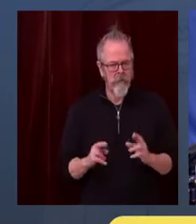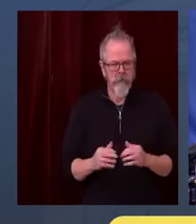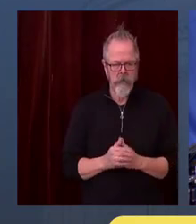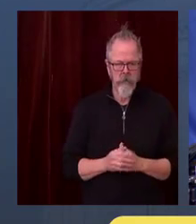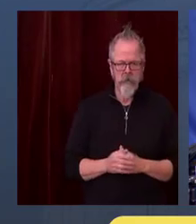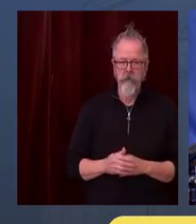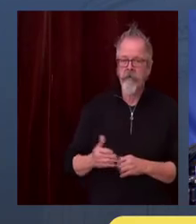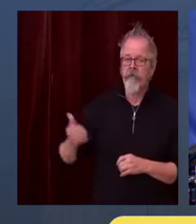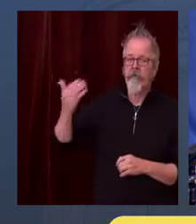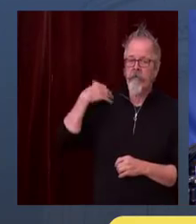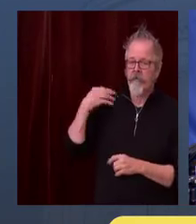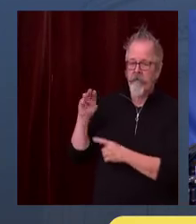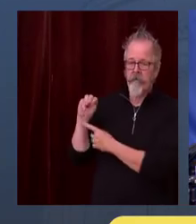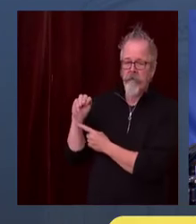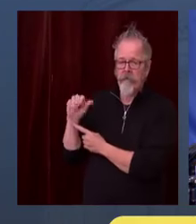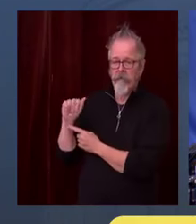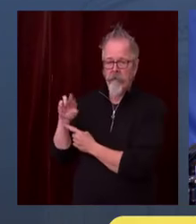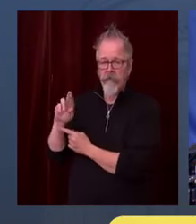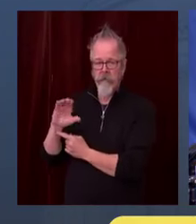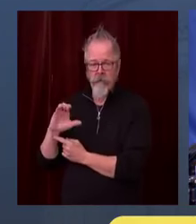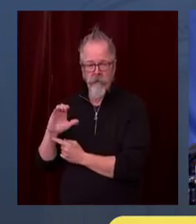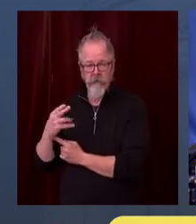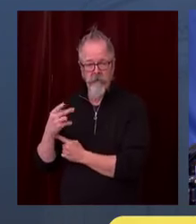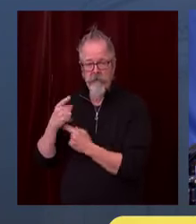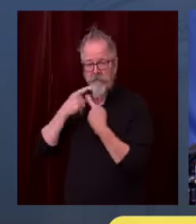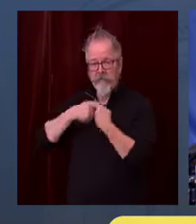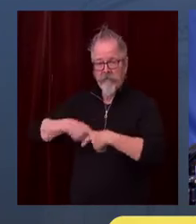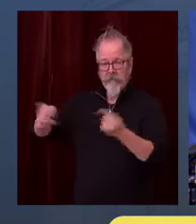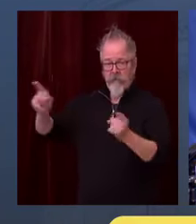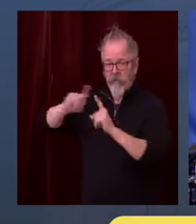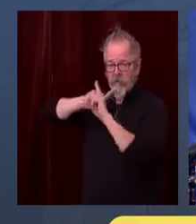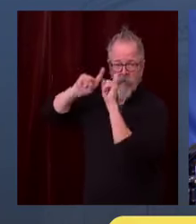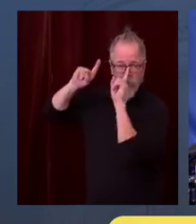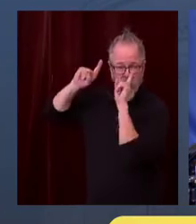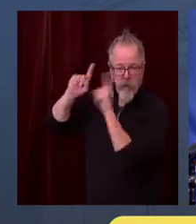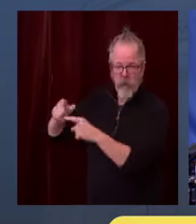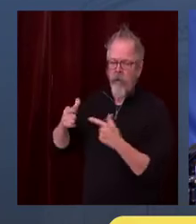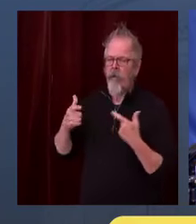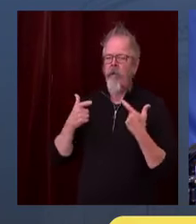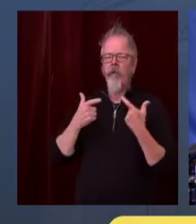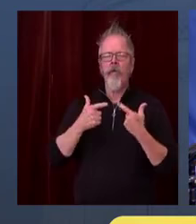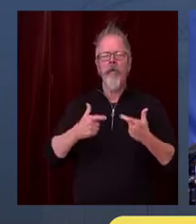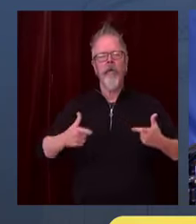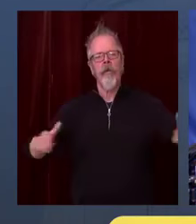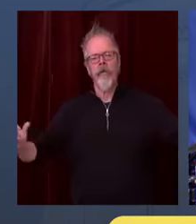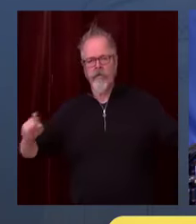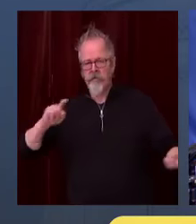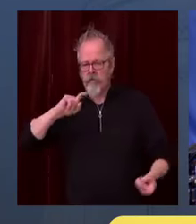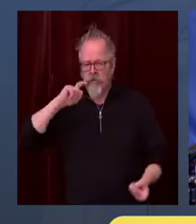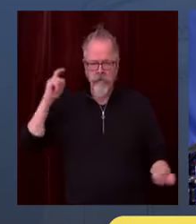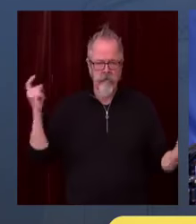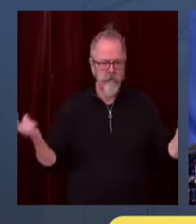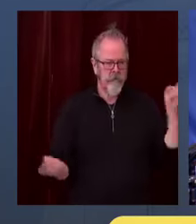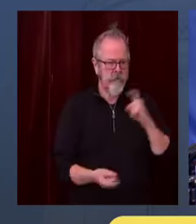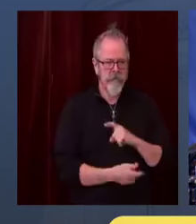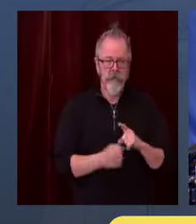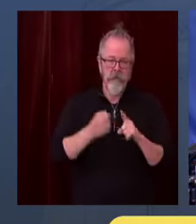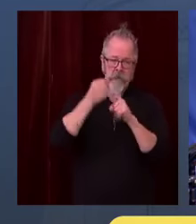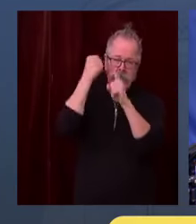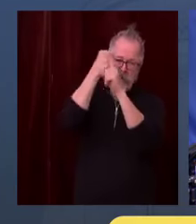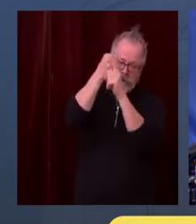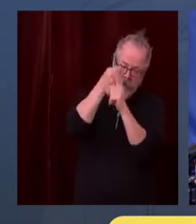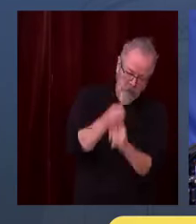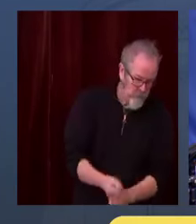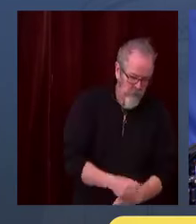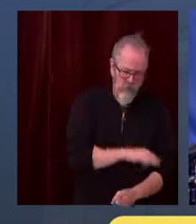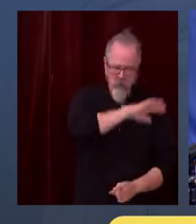more short-term unemployment by orders of magnitude, probably. So we're trying to avoid that. And so if